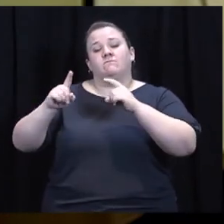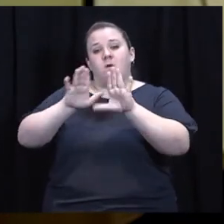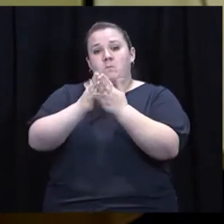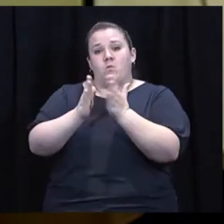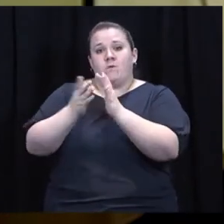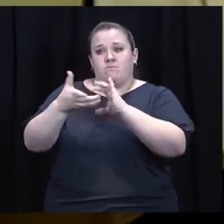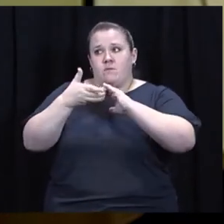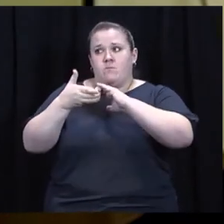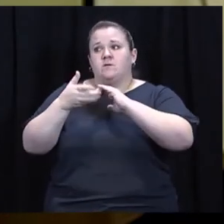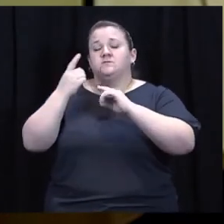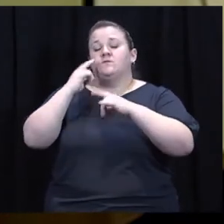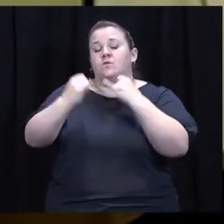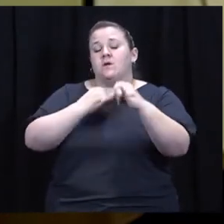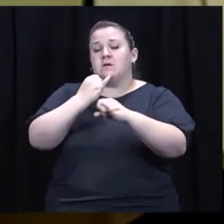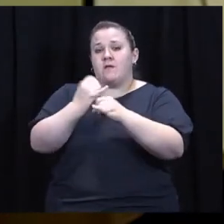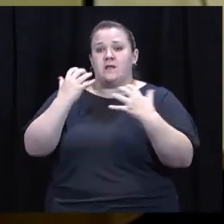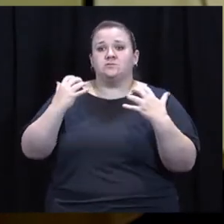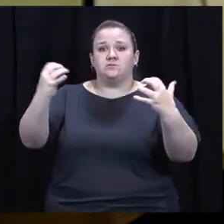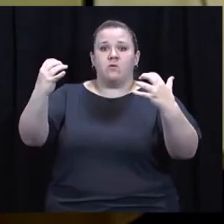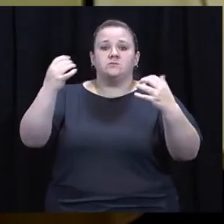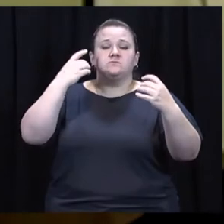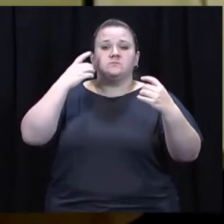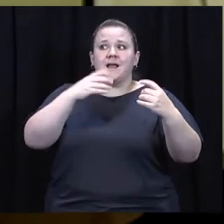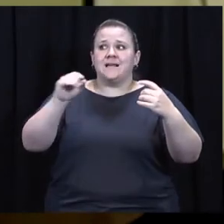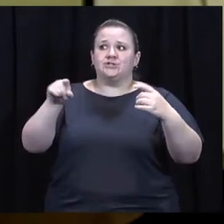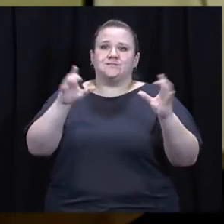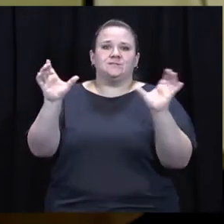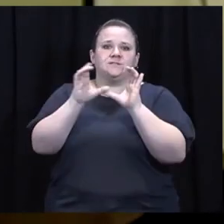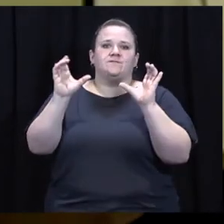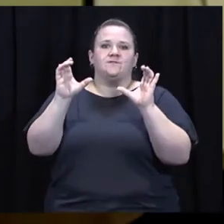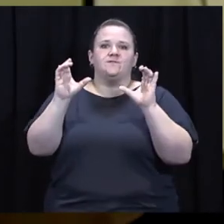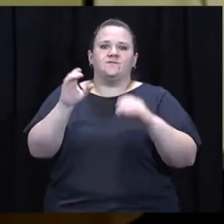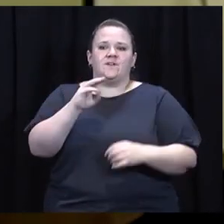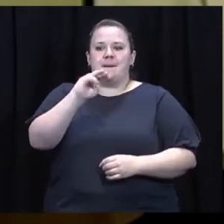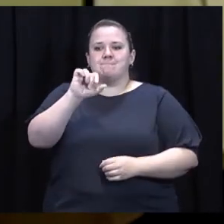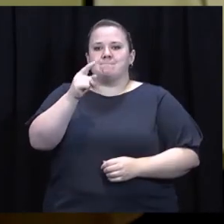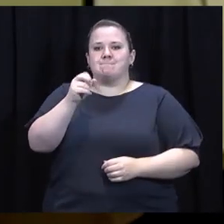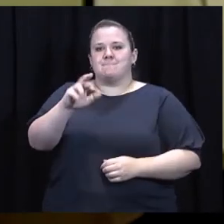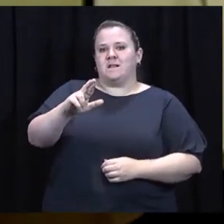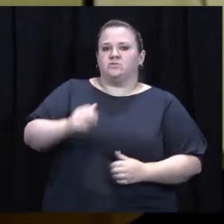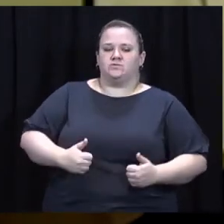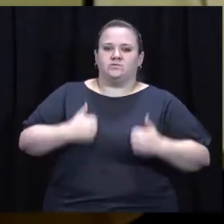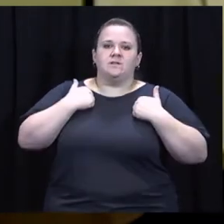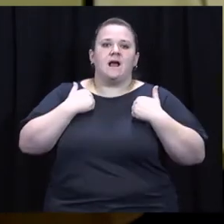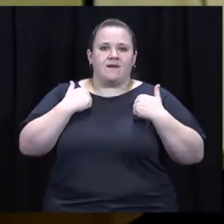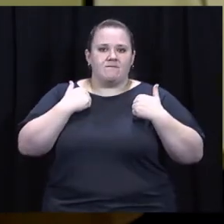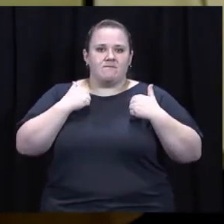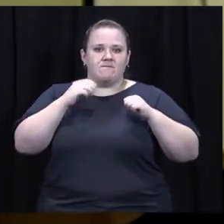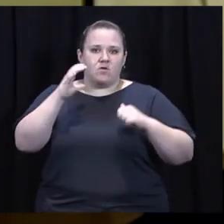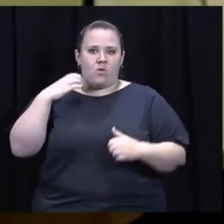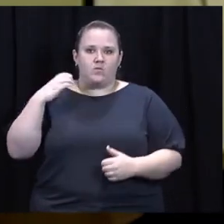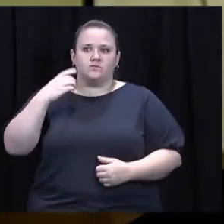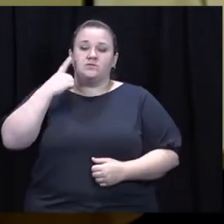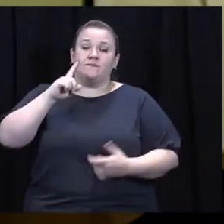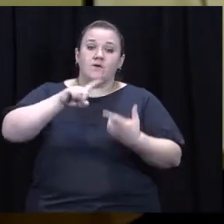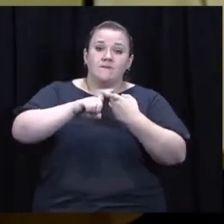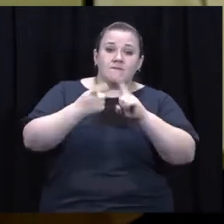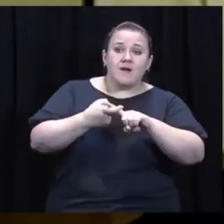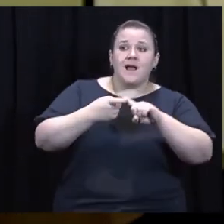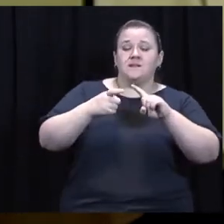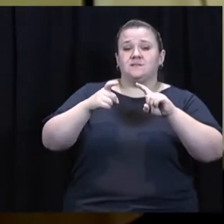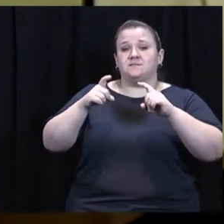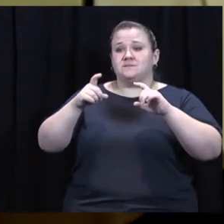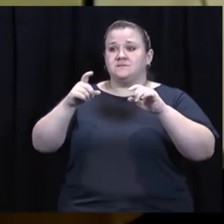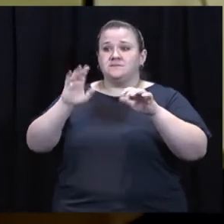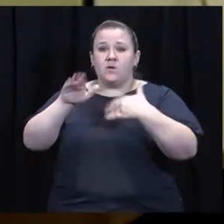to an international audience of individuals and families and becoming a certified Master Life Coach. To friends, colleagues,